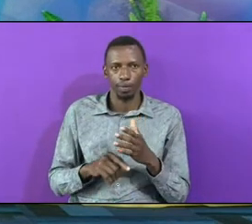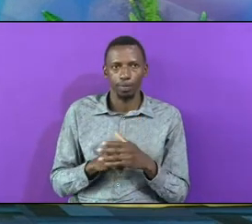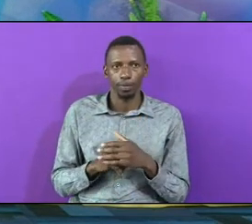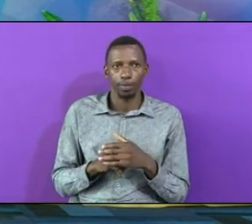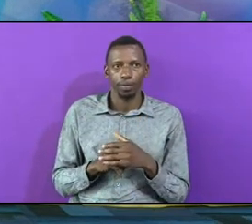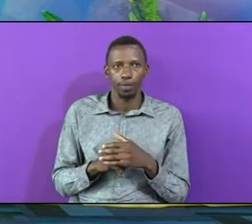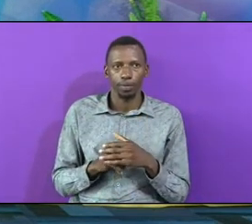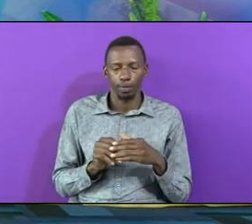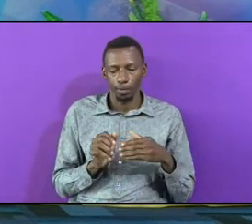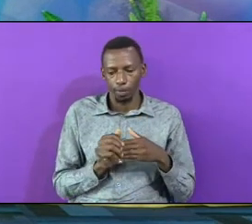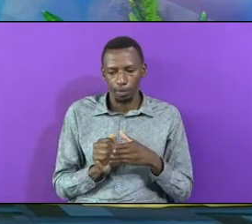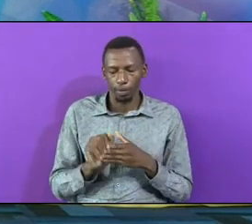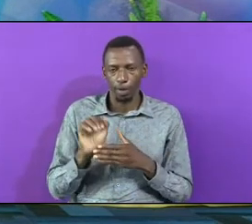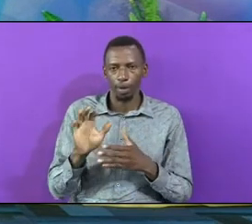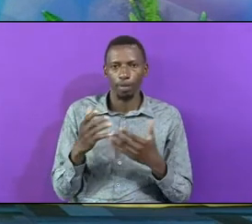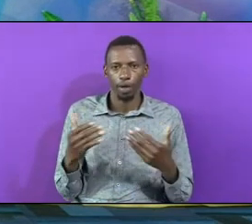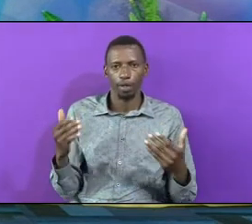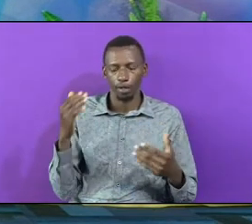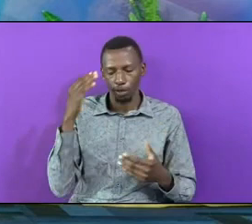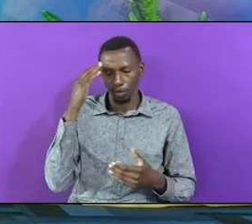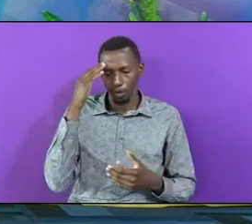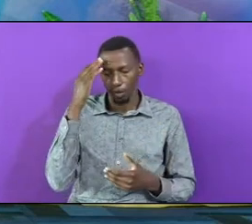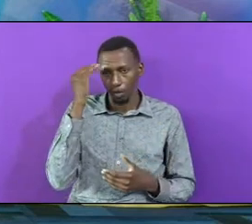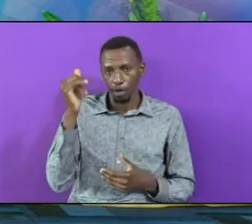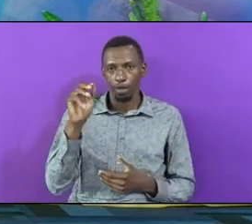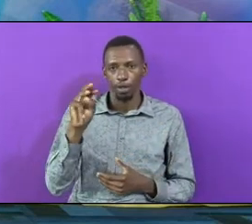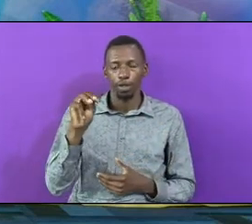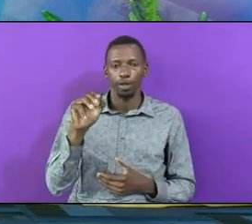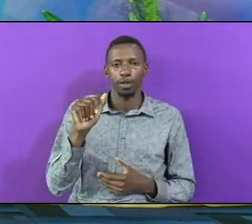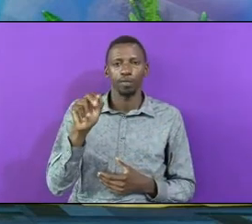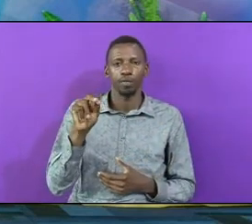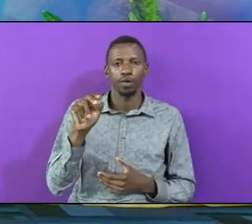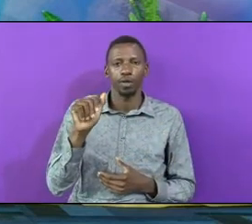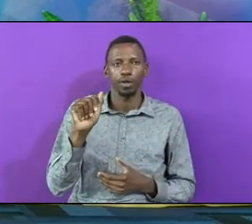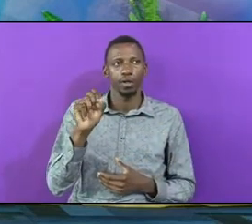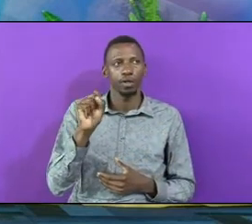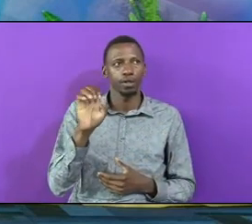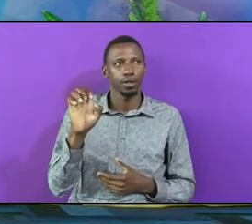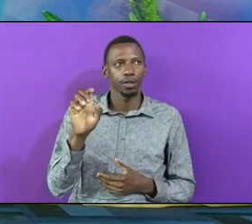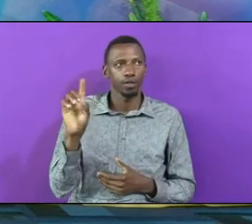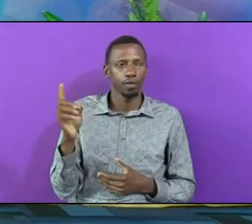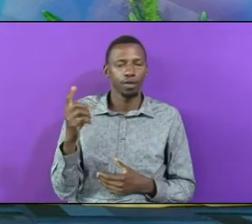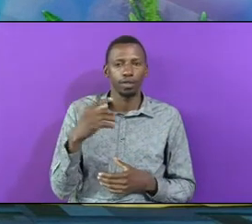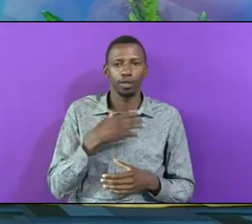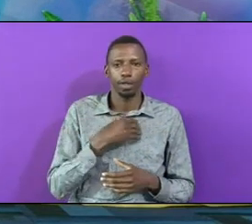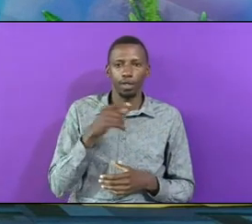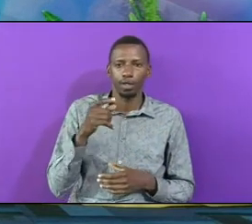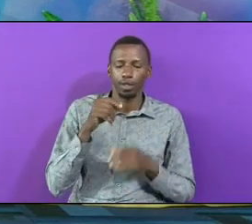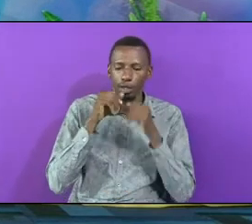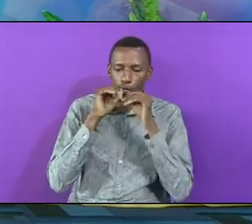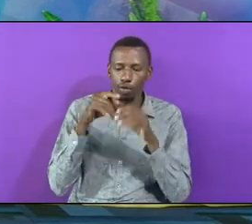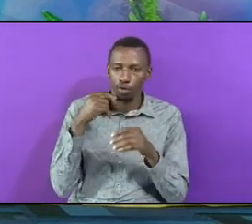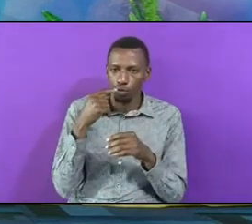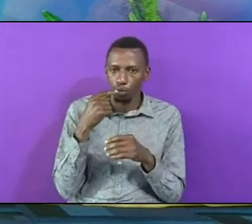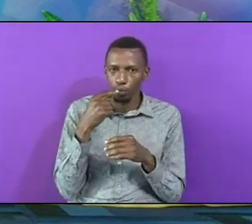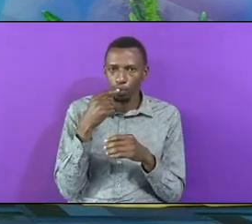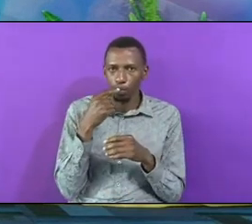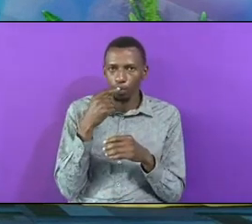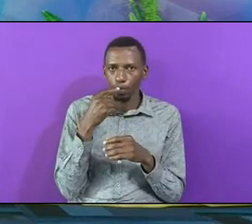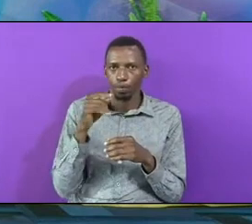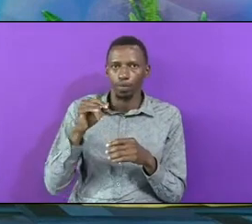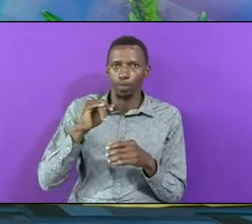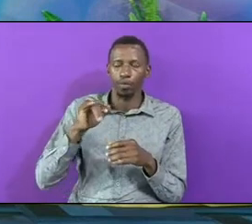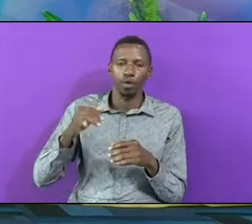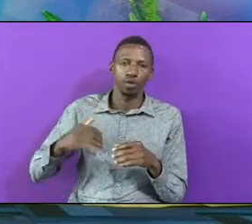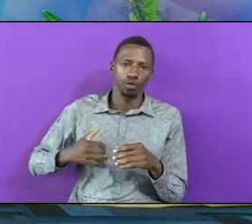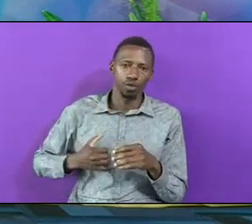Said Guiding His Sons Knowingly For Manasseh Was The First Born And He Blessed Who And He Blessed